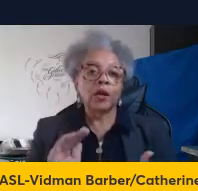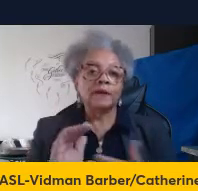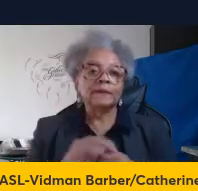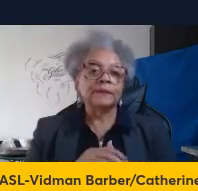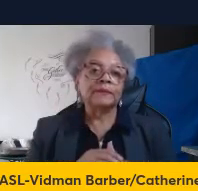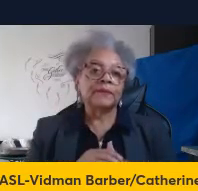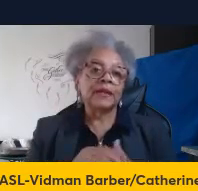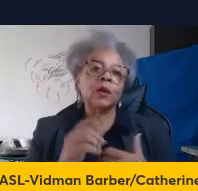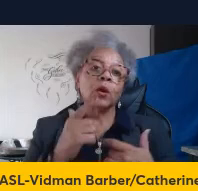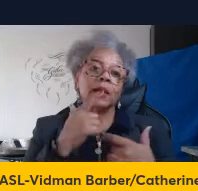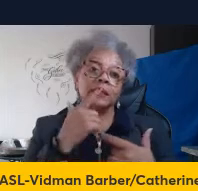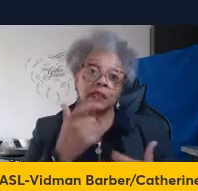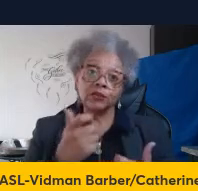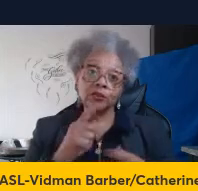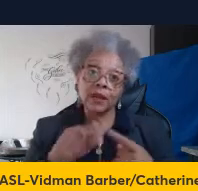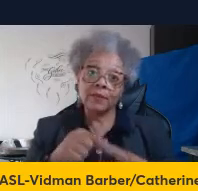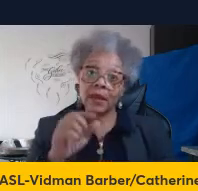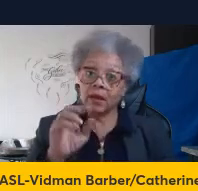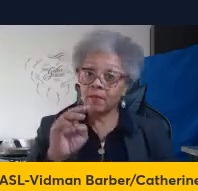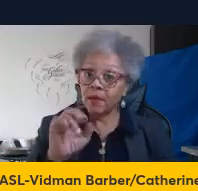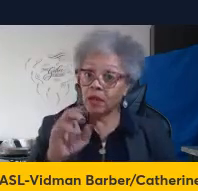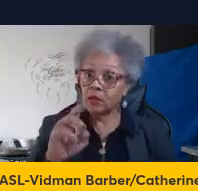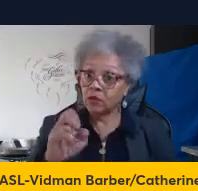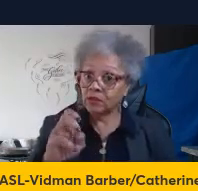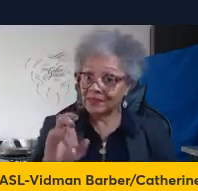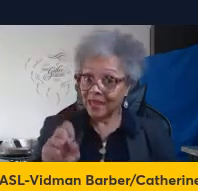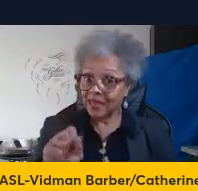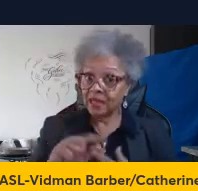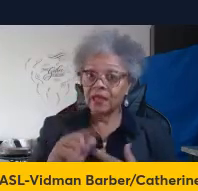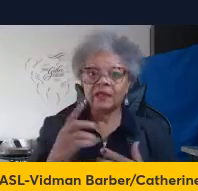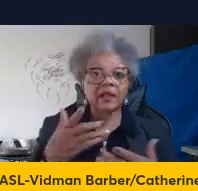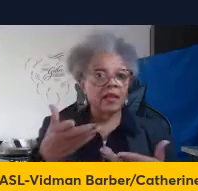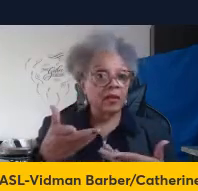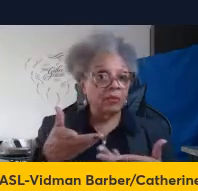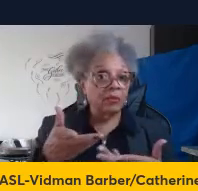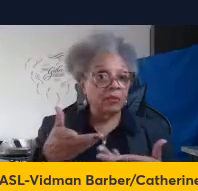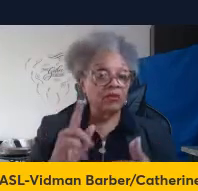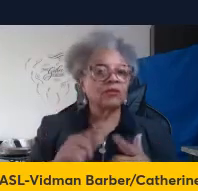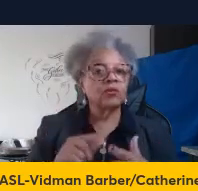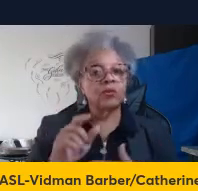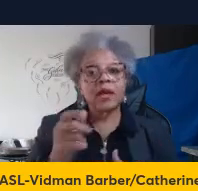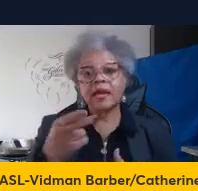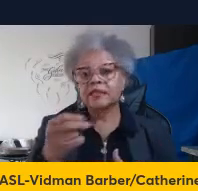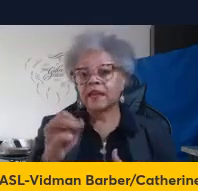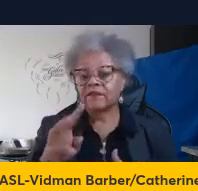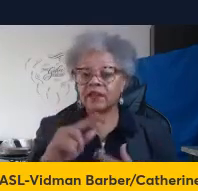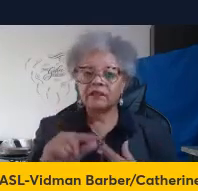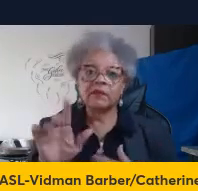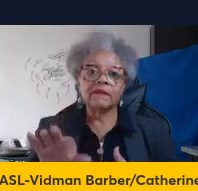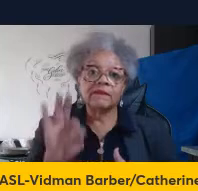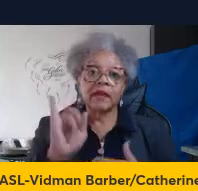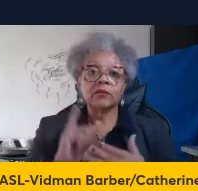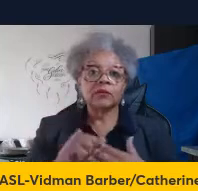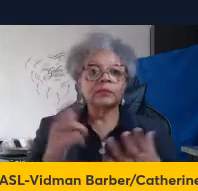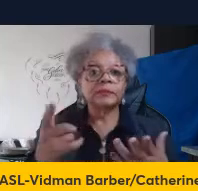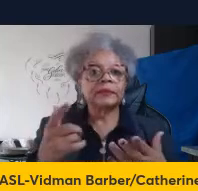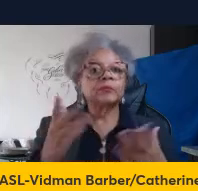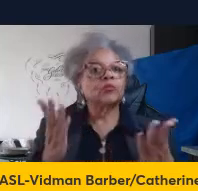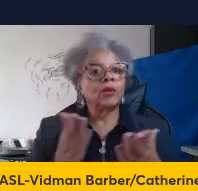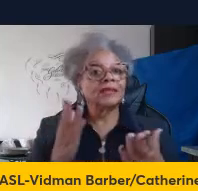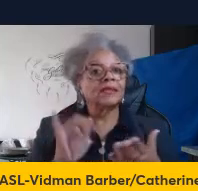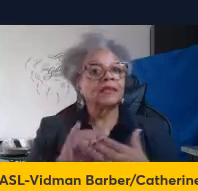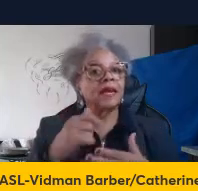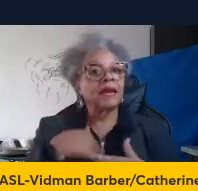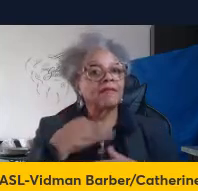Interesting thing about these monocytes is that they're highly permissive to HIV. And indeed, they've been found to be present in the brain of those that have these kind of